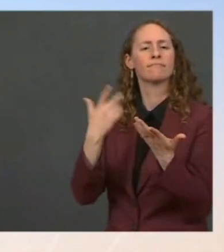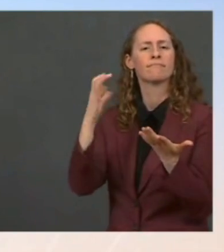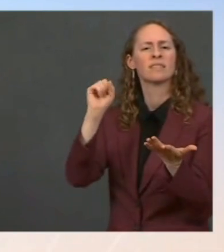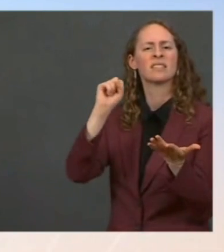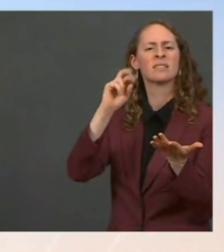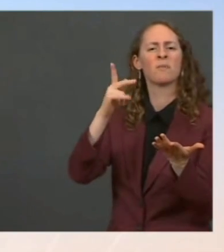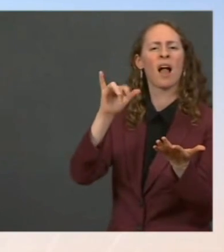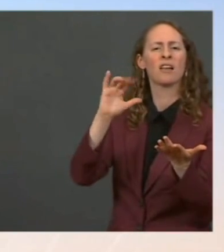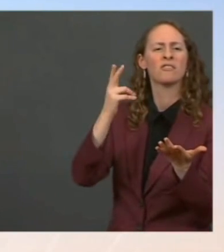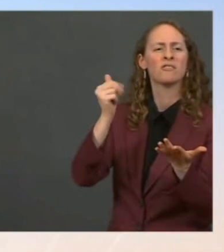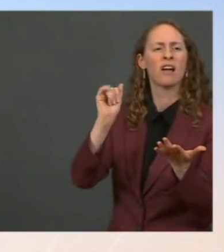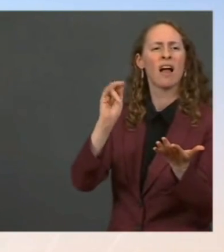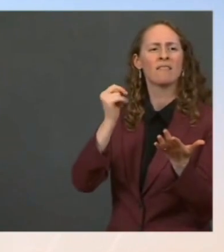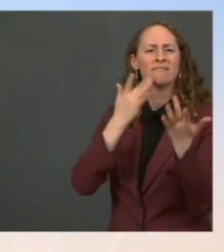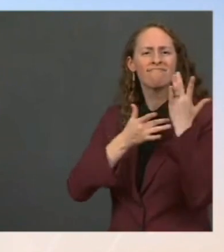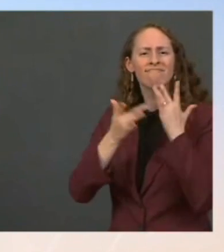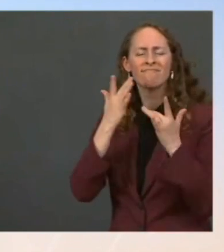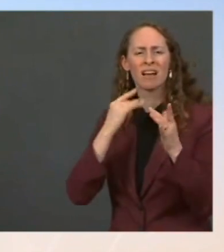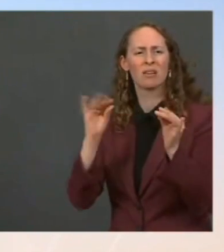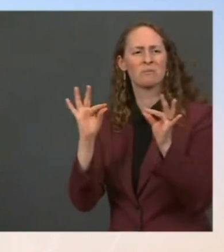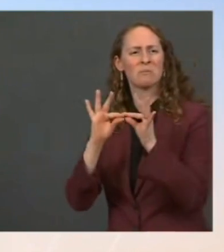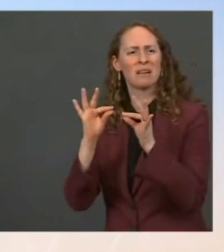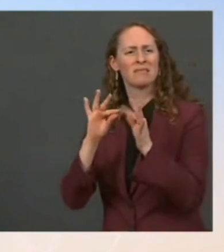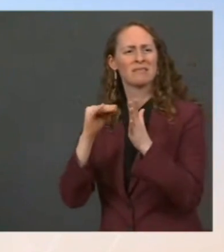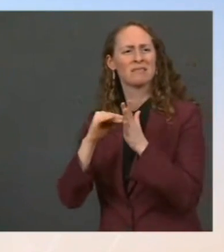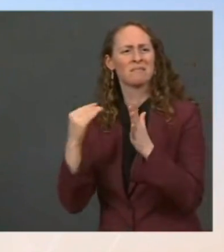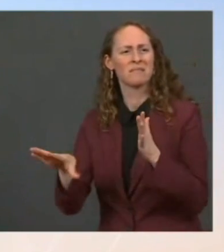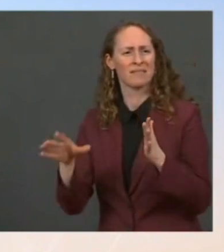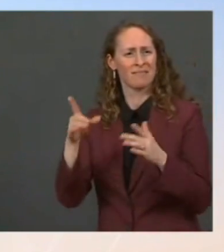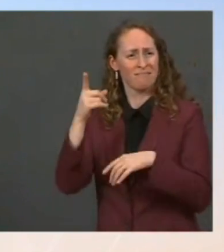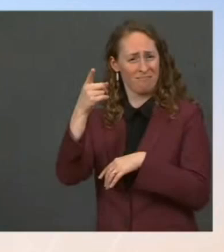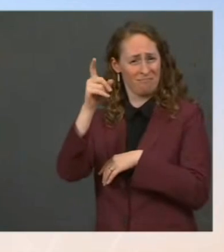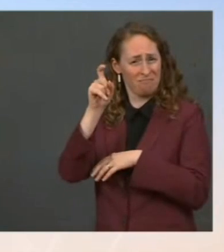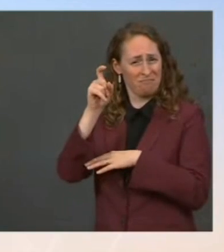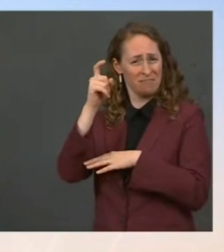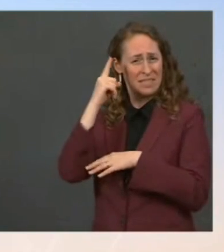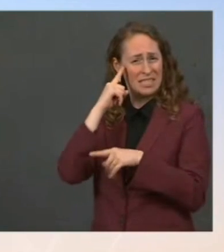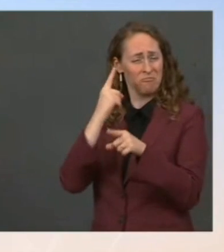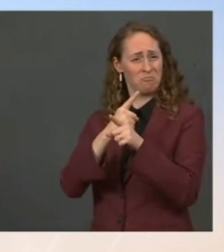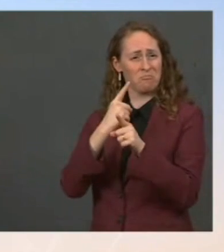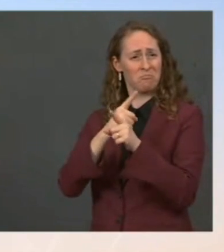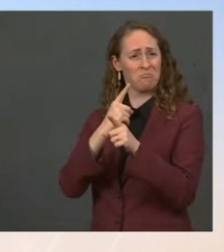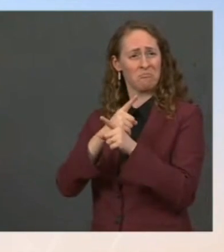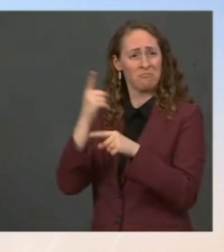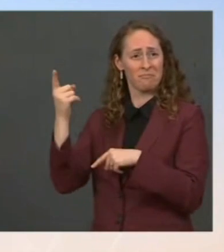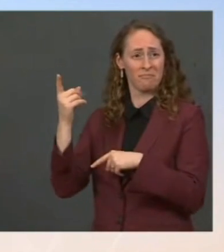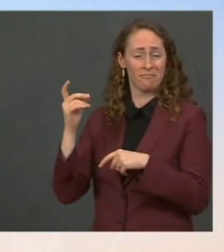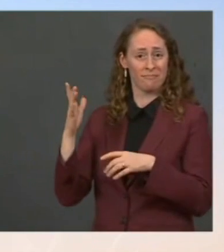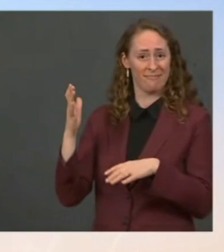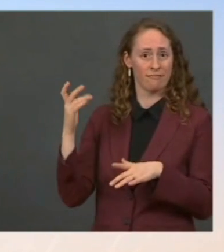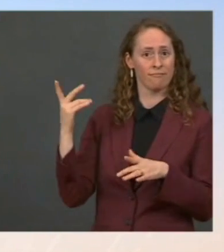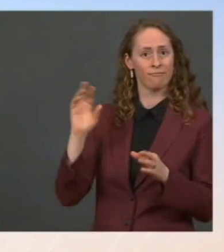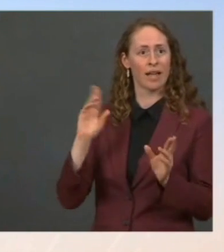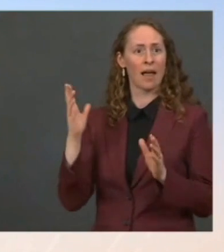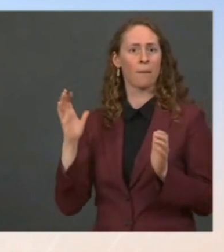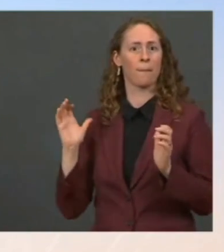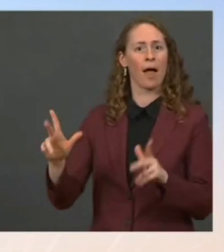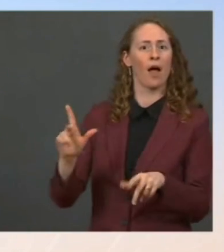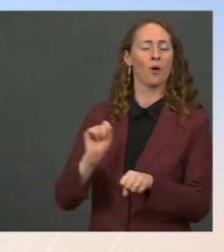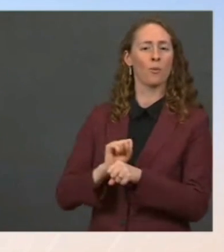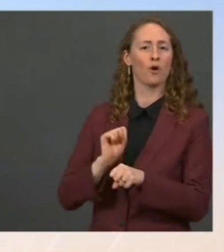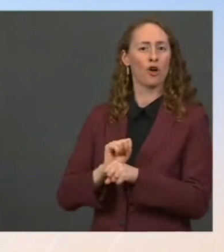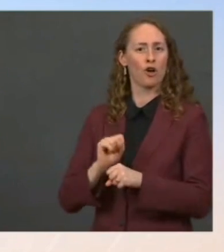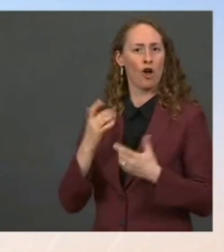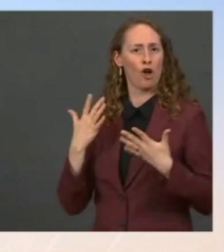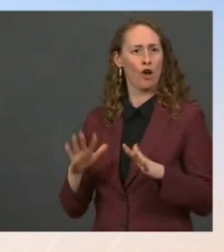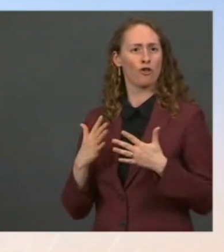that you outlined, wouldn't it be wise for the Secretary to get back on the bicycle, so to speak, and come back to work? A new poll found that